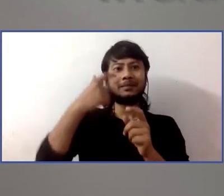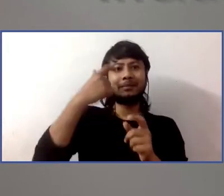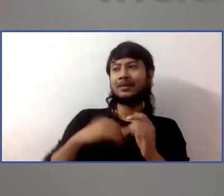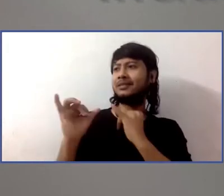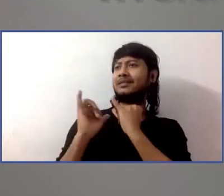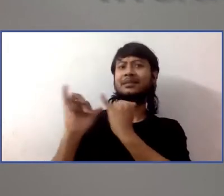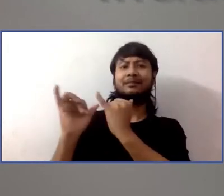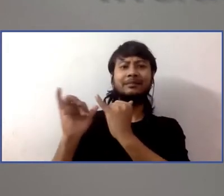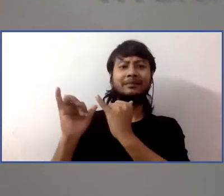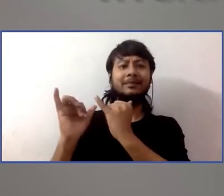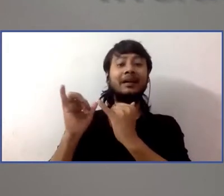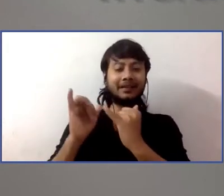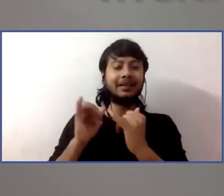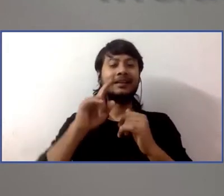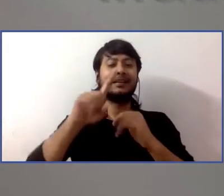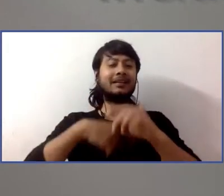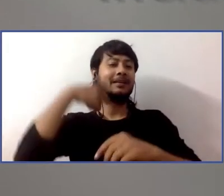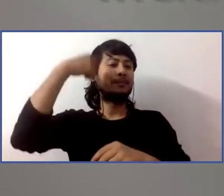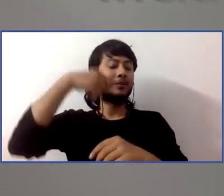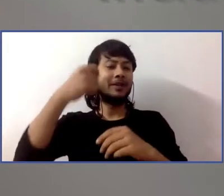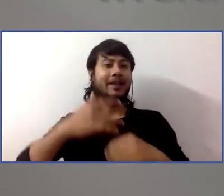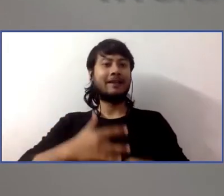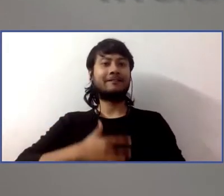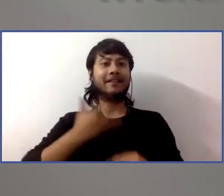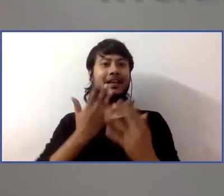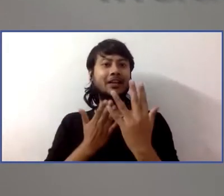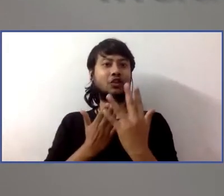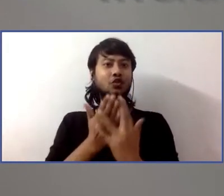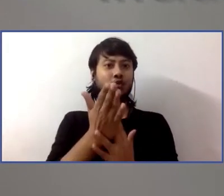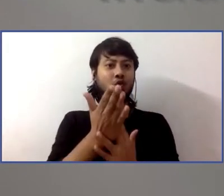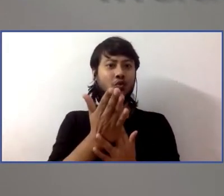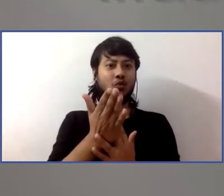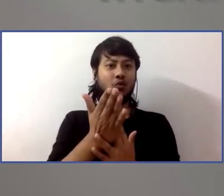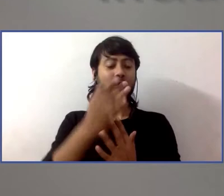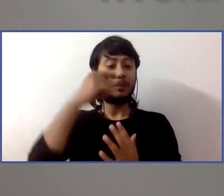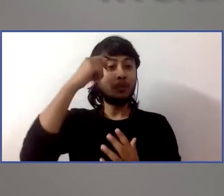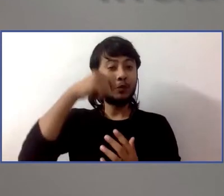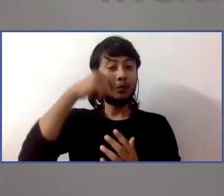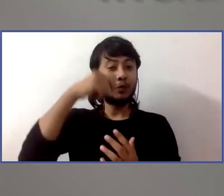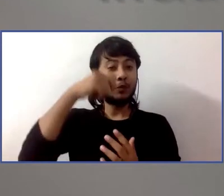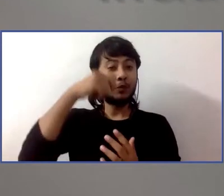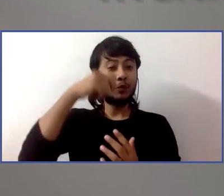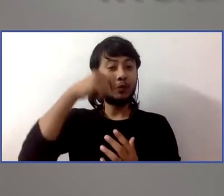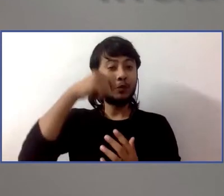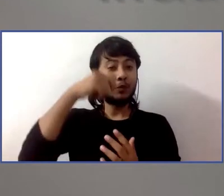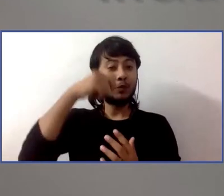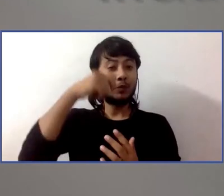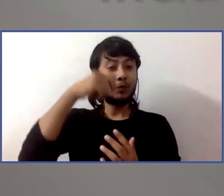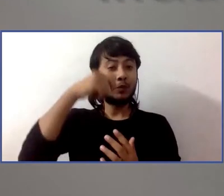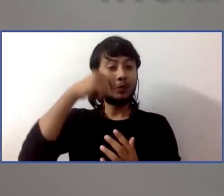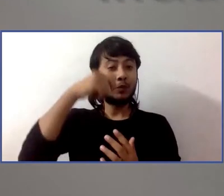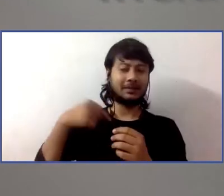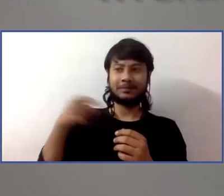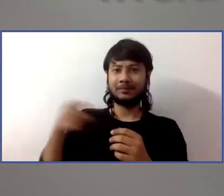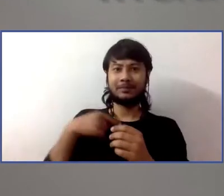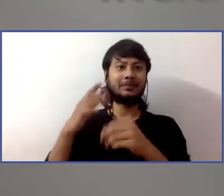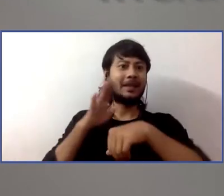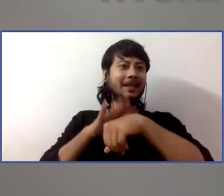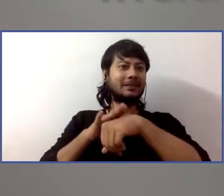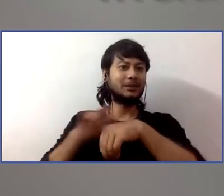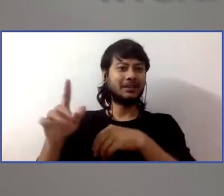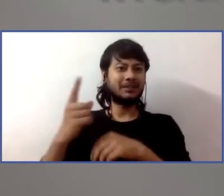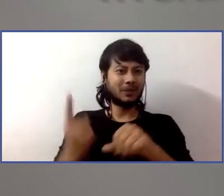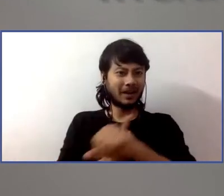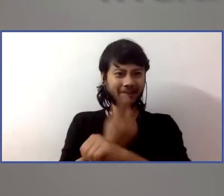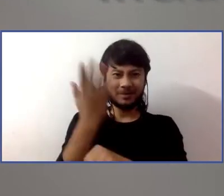the film Feeling Through that I ended up creating that was heavily inspired by this encounter. And it was a film that I wrote shortly